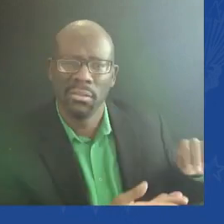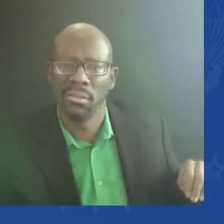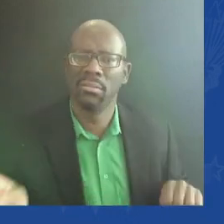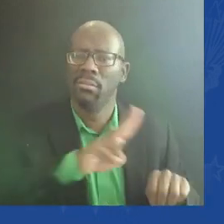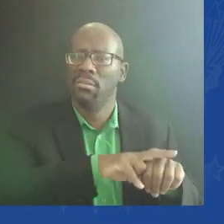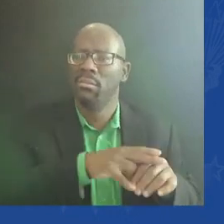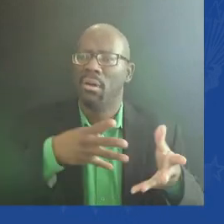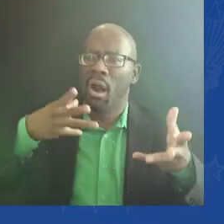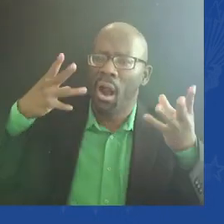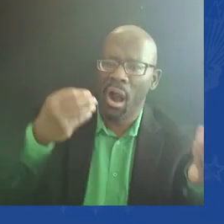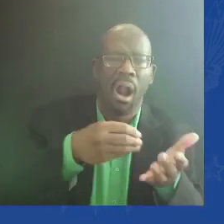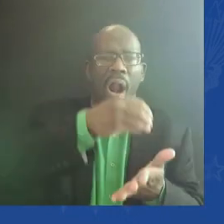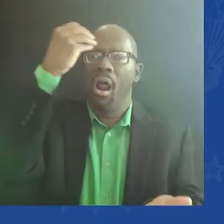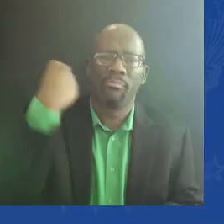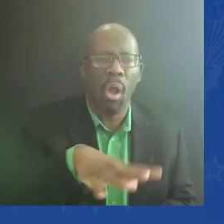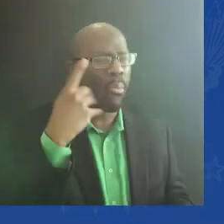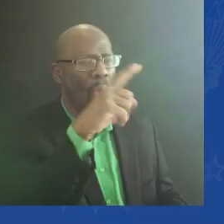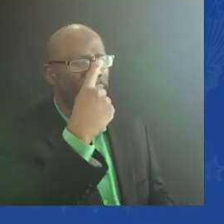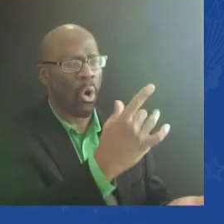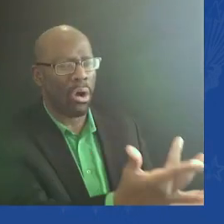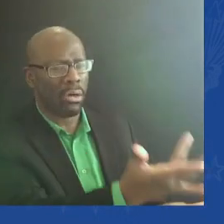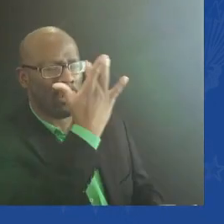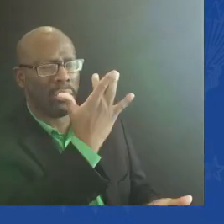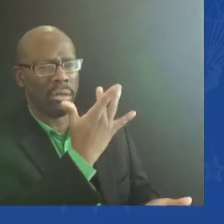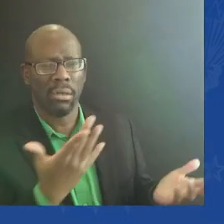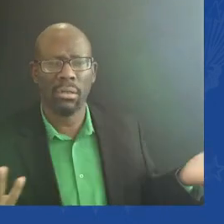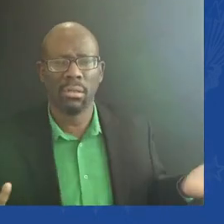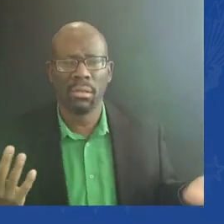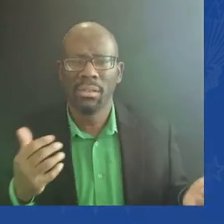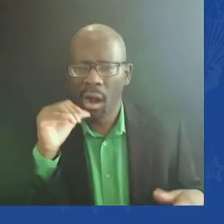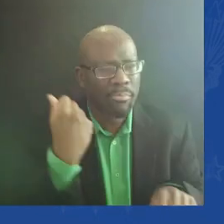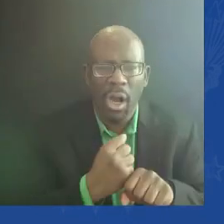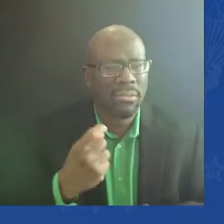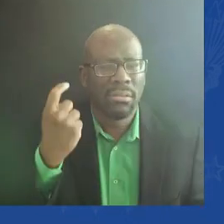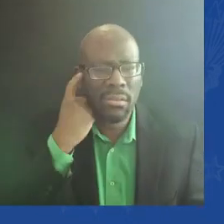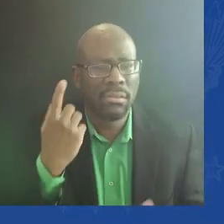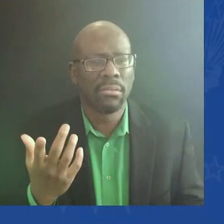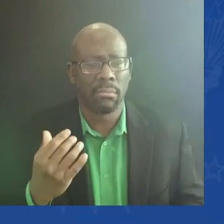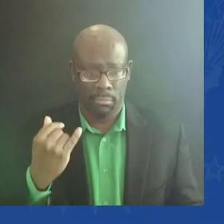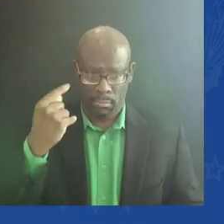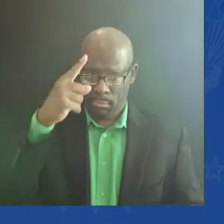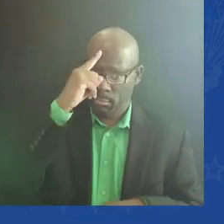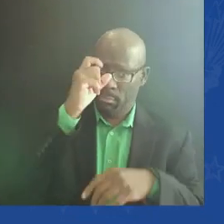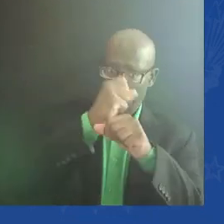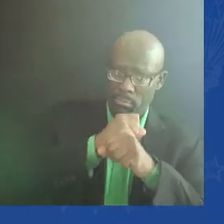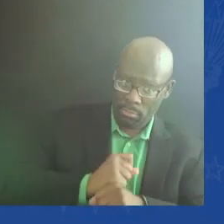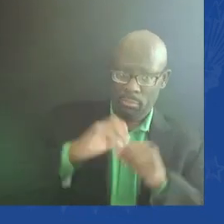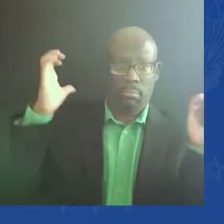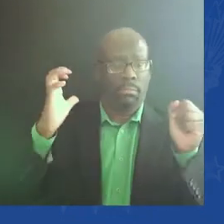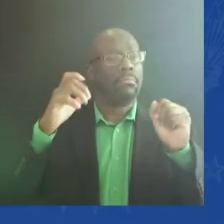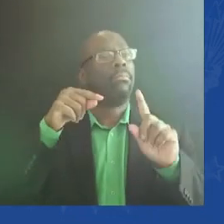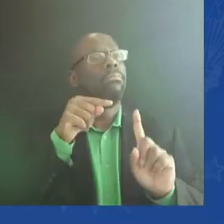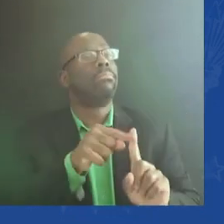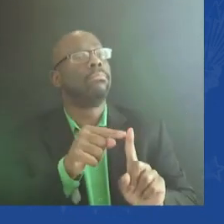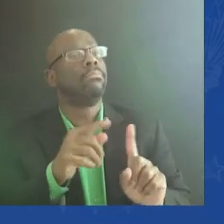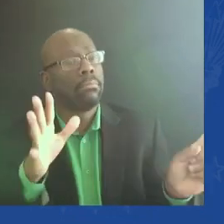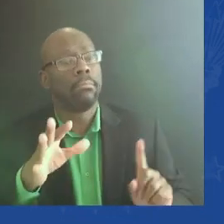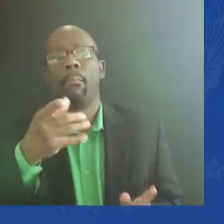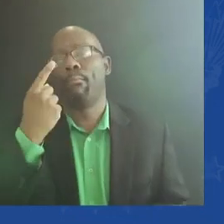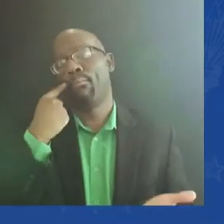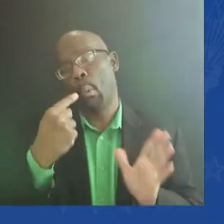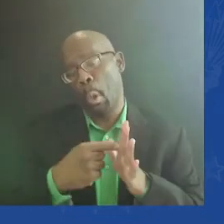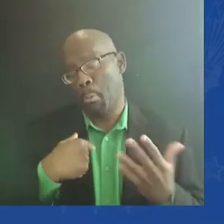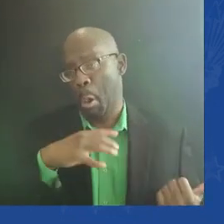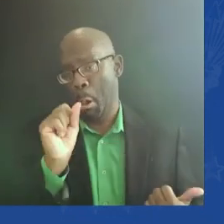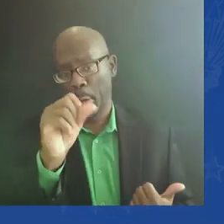I think, though, that if anybody thinks about it, no one ever thought that tomorrow, for example, it's going to take us between